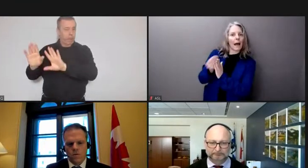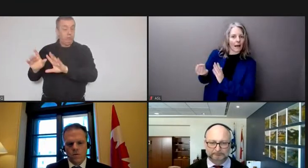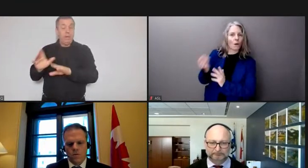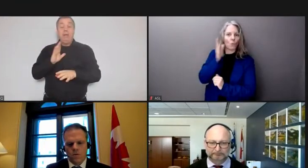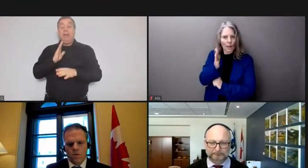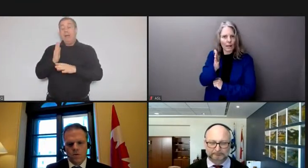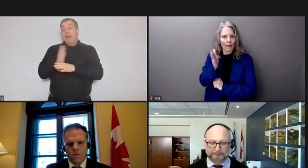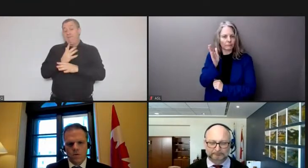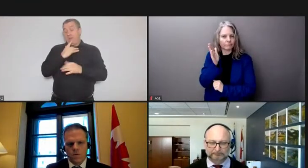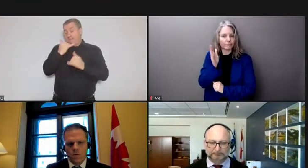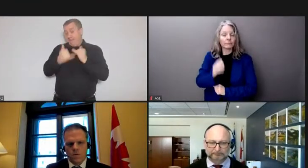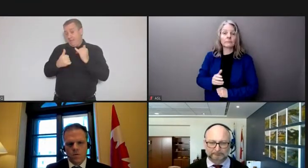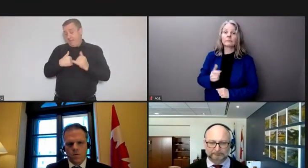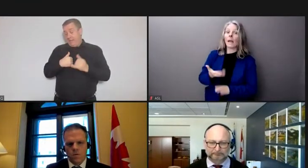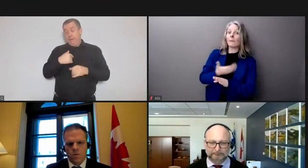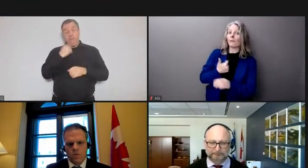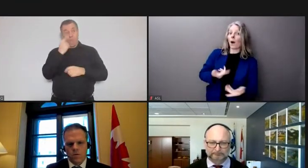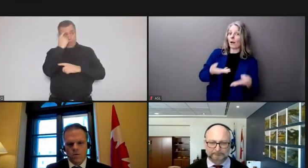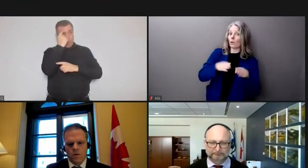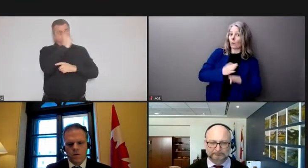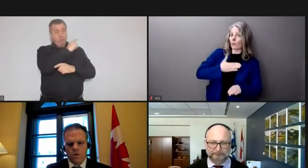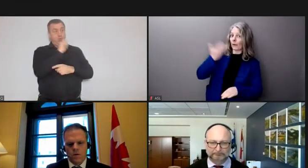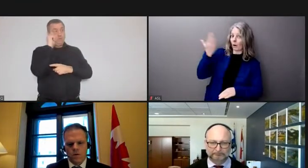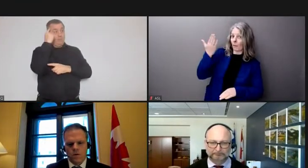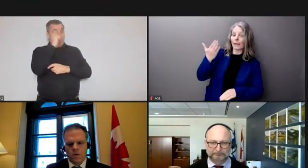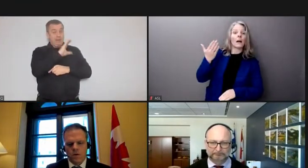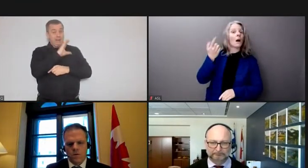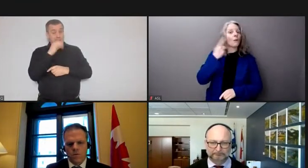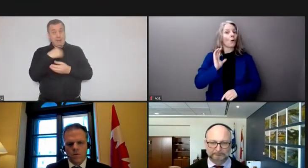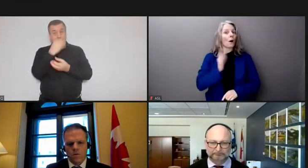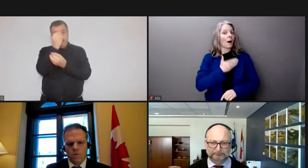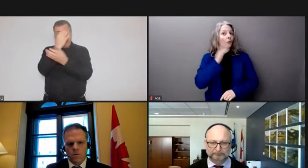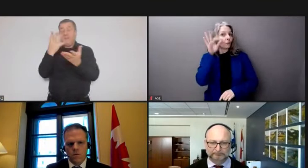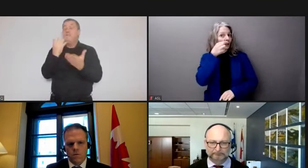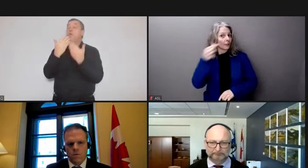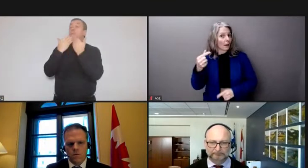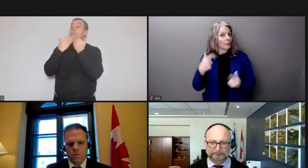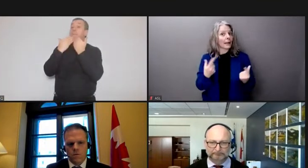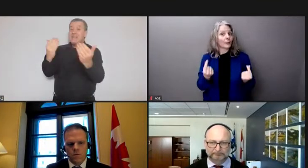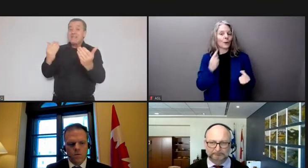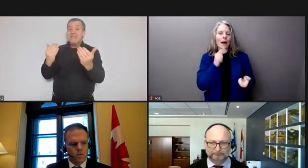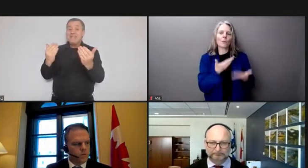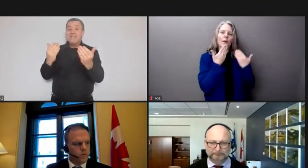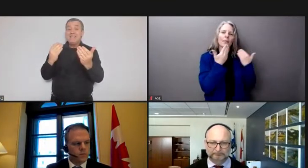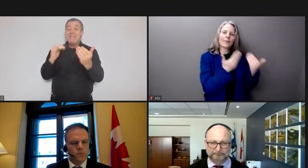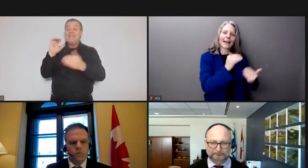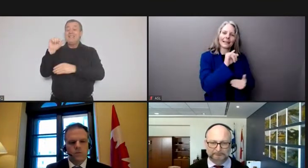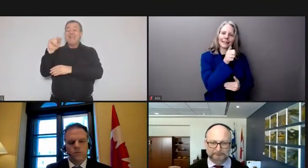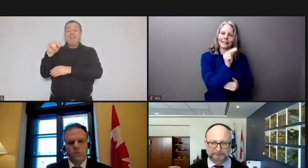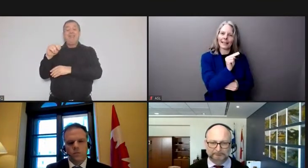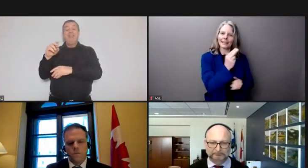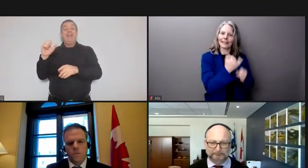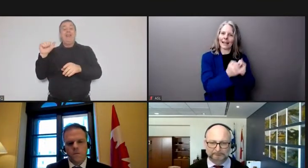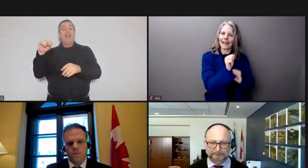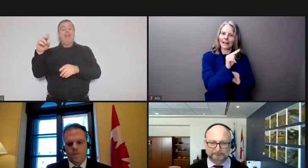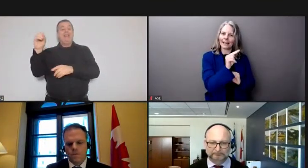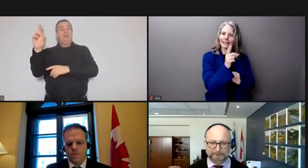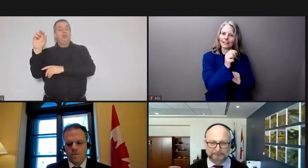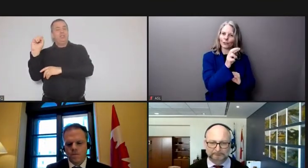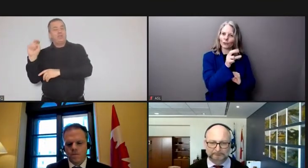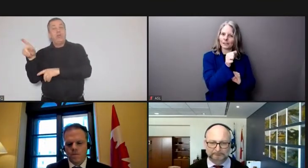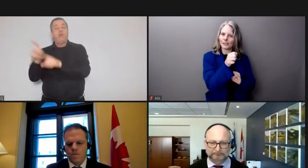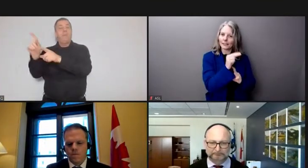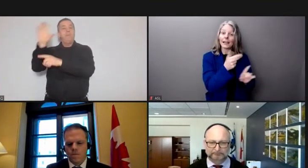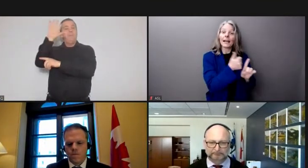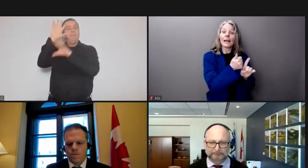on behalf of the government of canada i'd like to publicly thank ian anderson who is retiring as the president and ceo